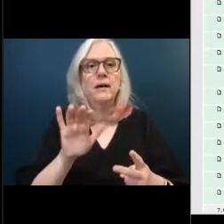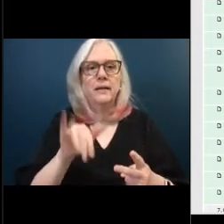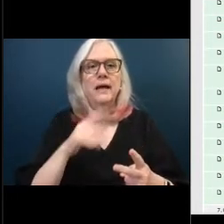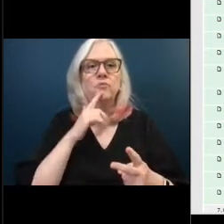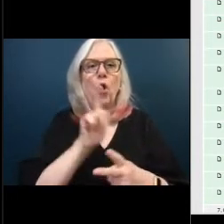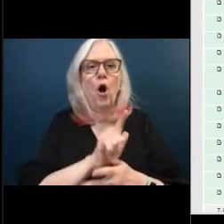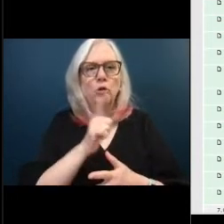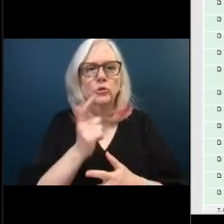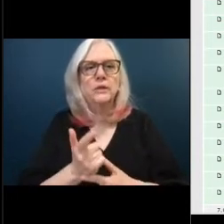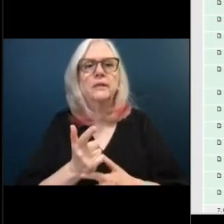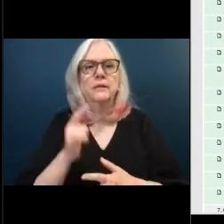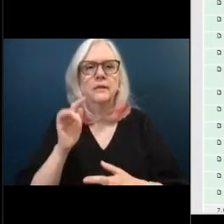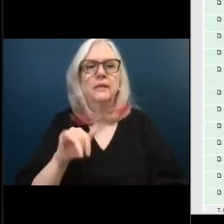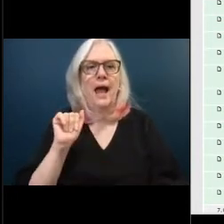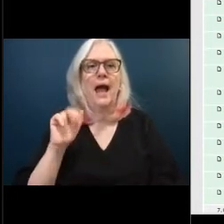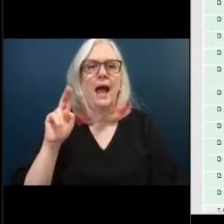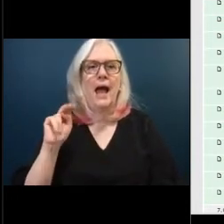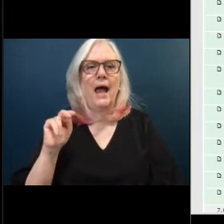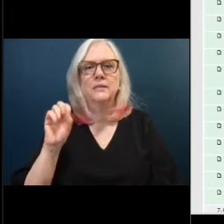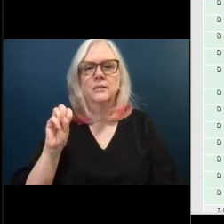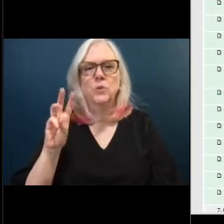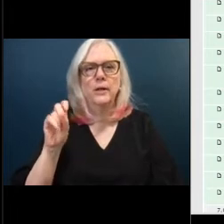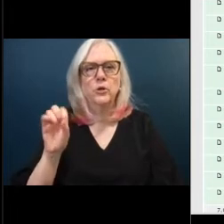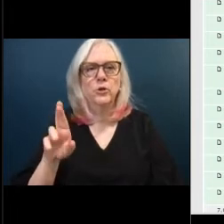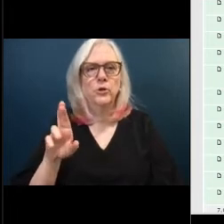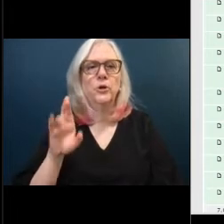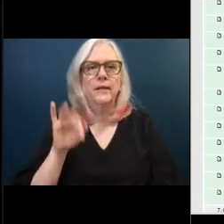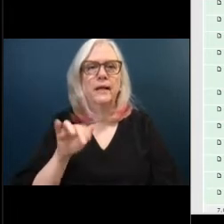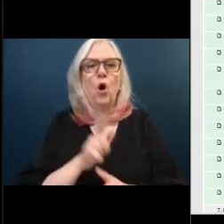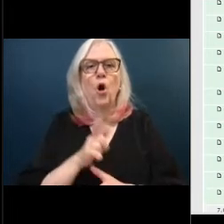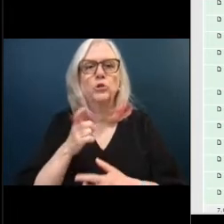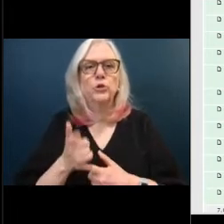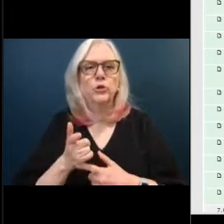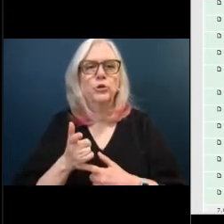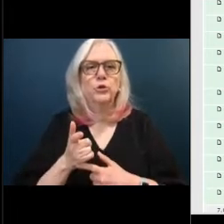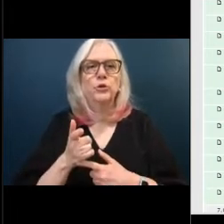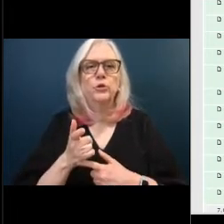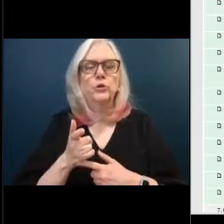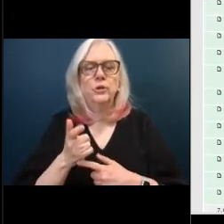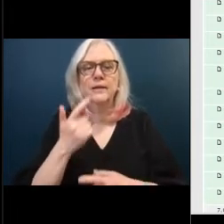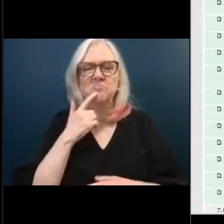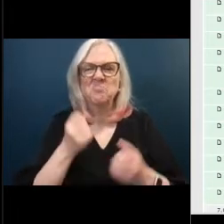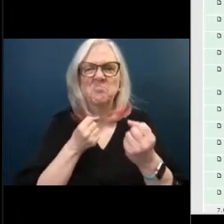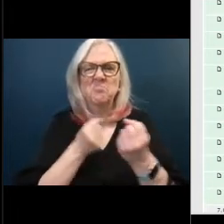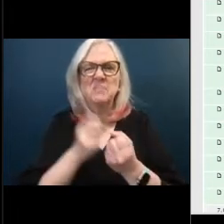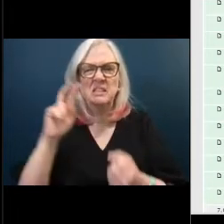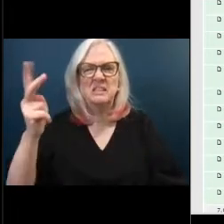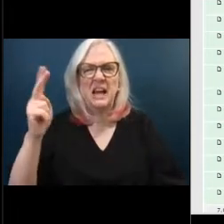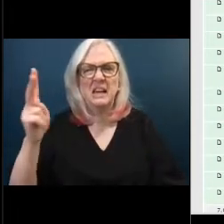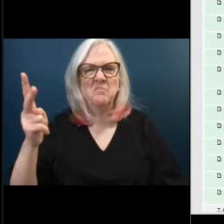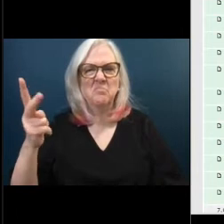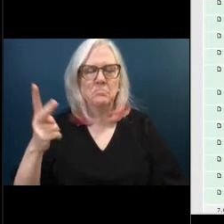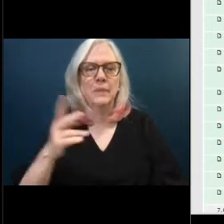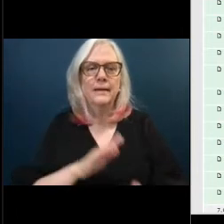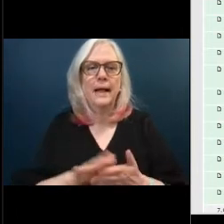right uh and final as an alternate all right yeah i would uh i'd second that my name is minor she's a very nice